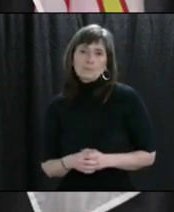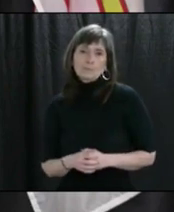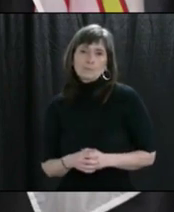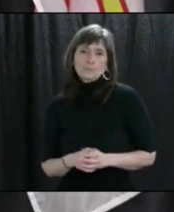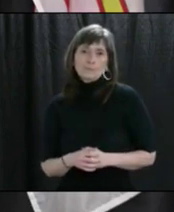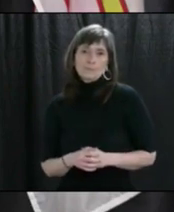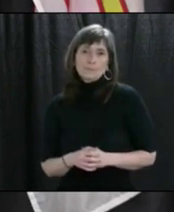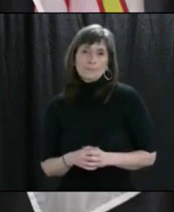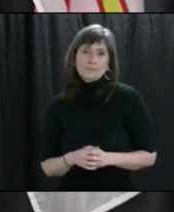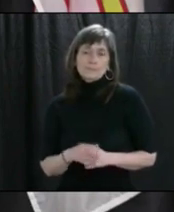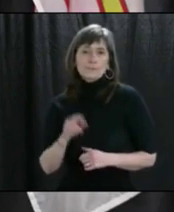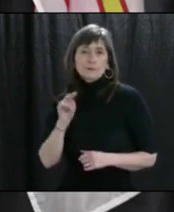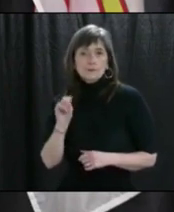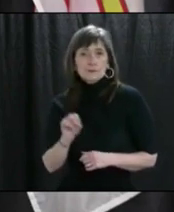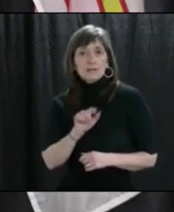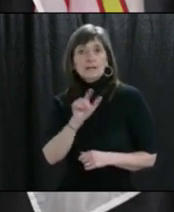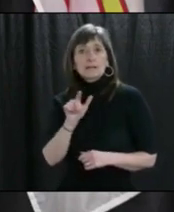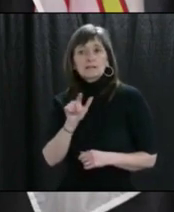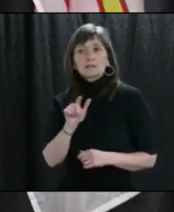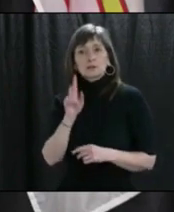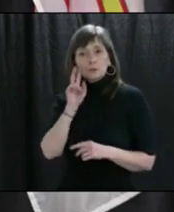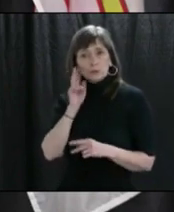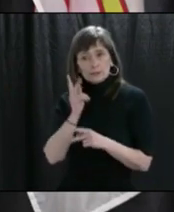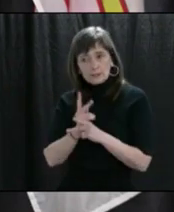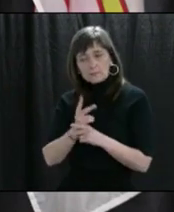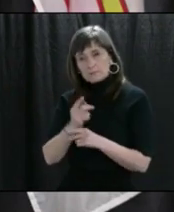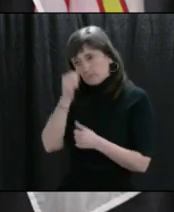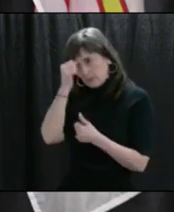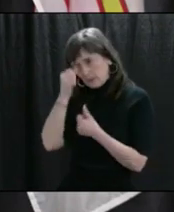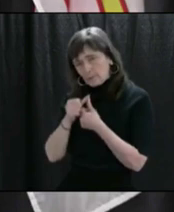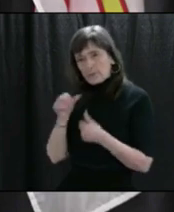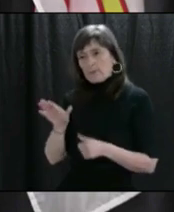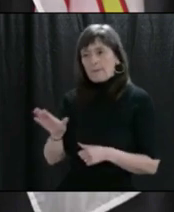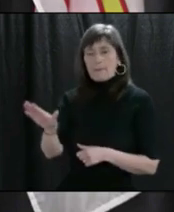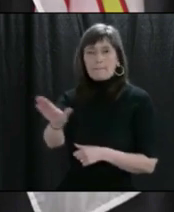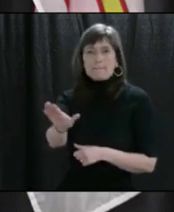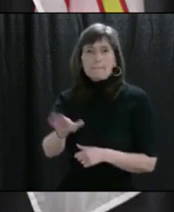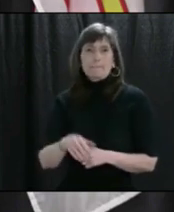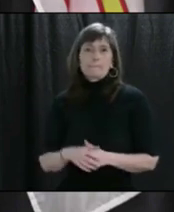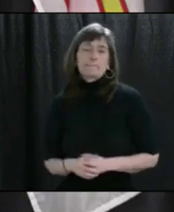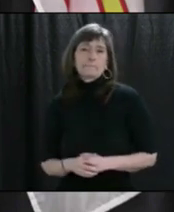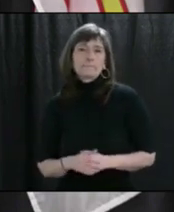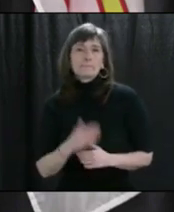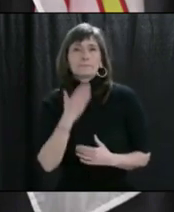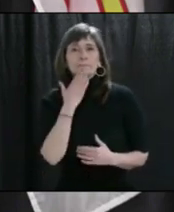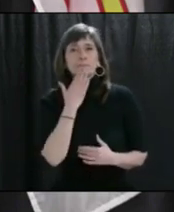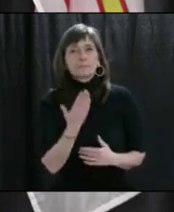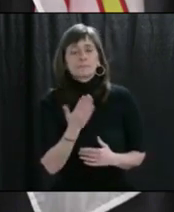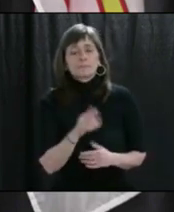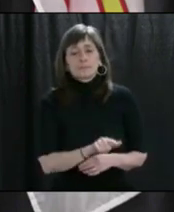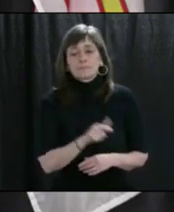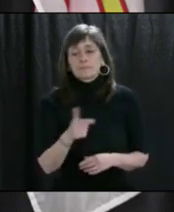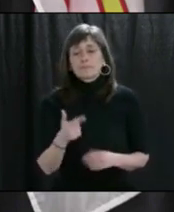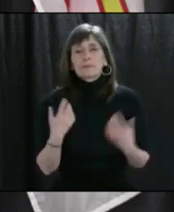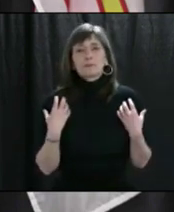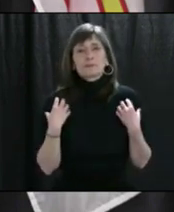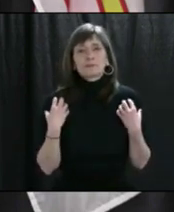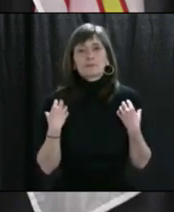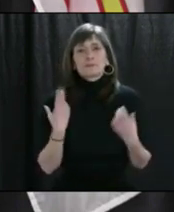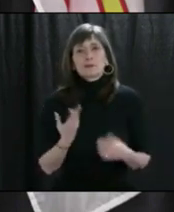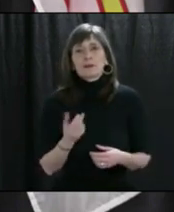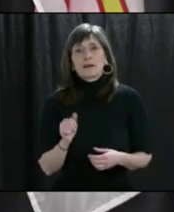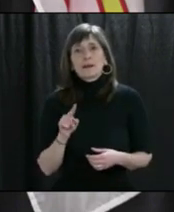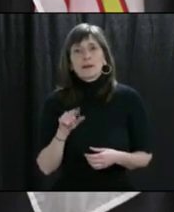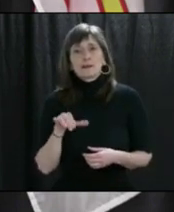let's keep them in our thoughts and our prayers today. Thank you. I now pass it over to Mr. Hagee